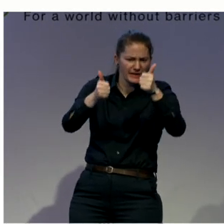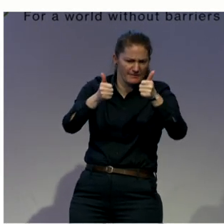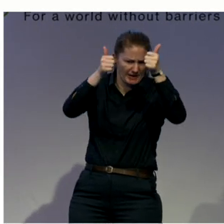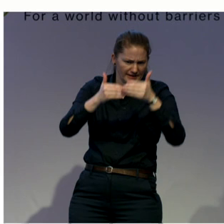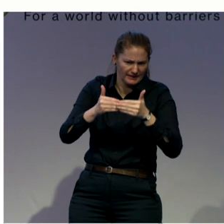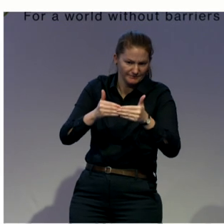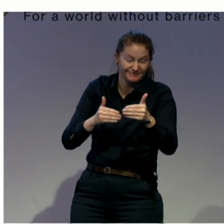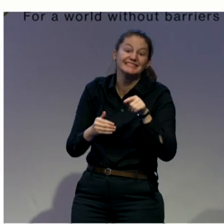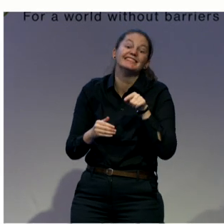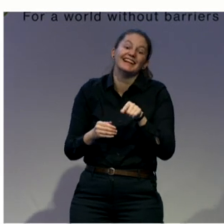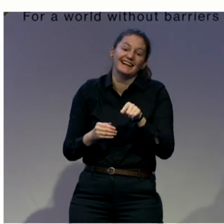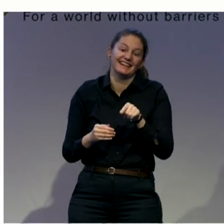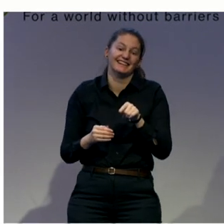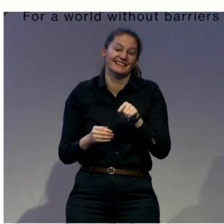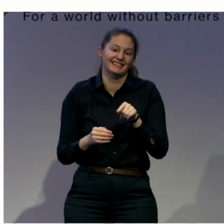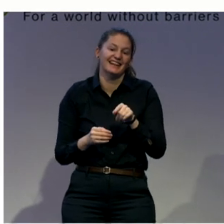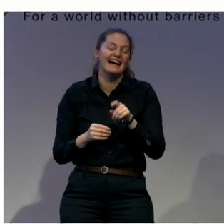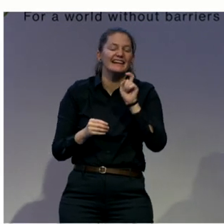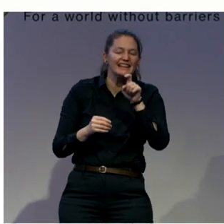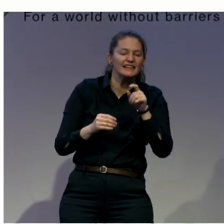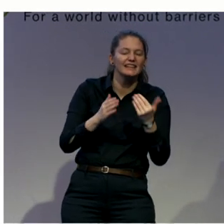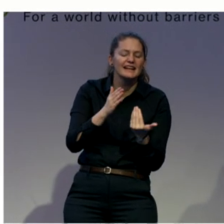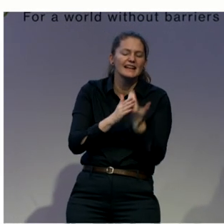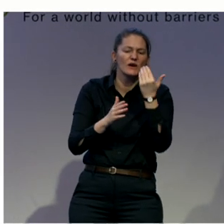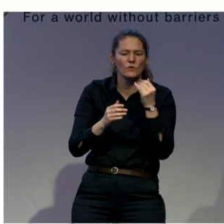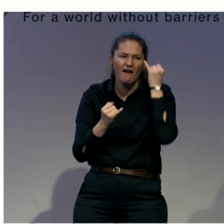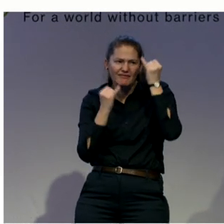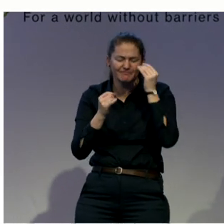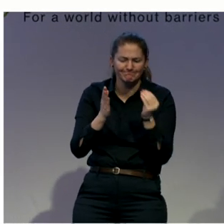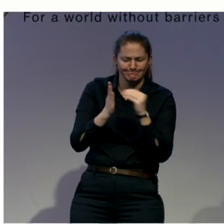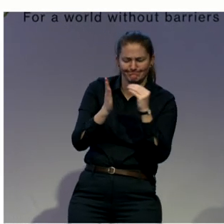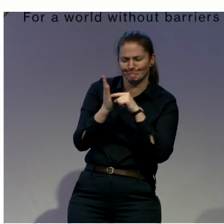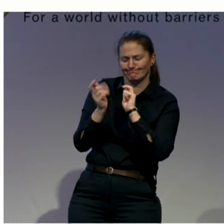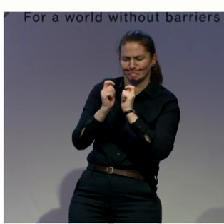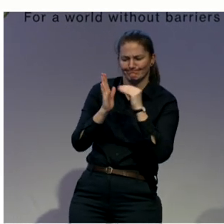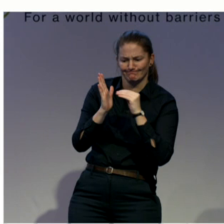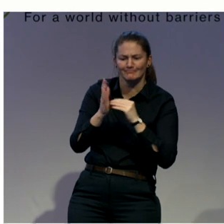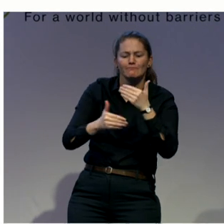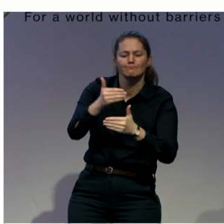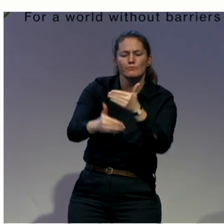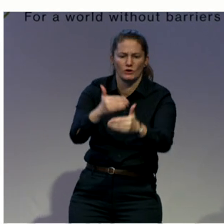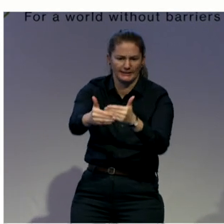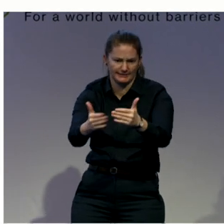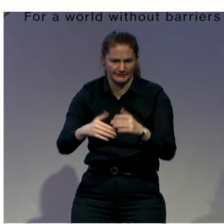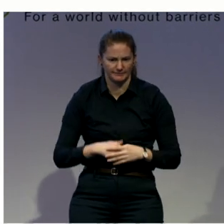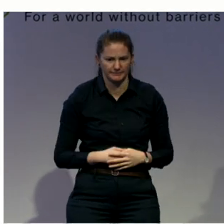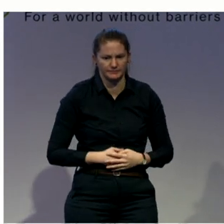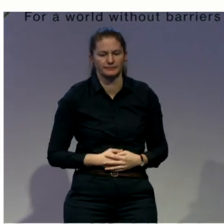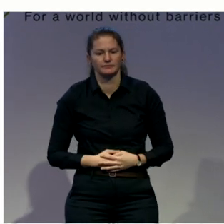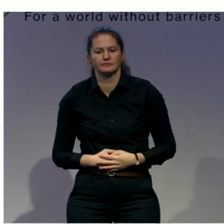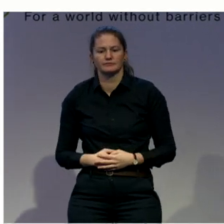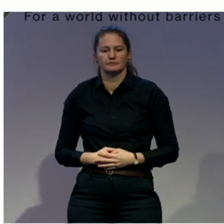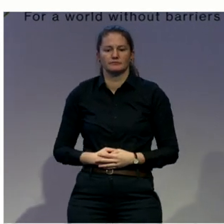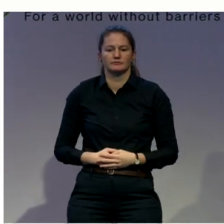incorporated. Also, as defendants, as I was saying just before, mainstream criminal procedure